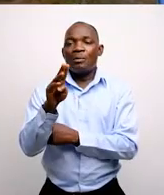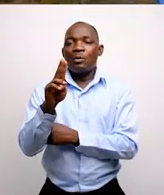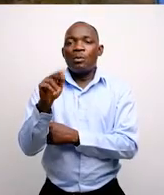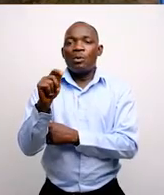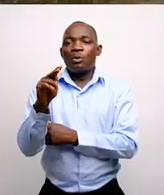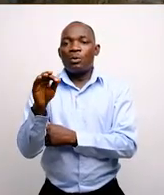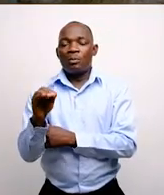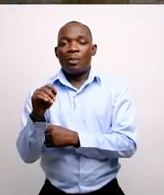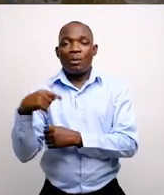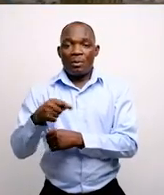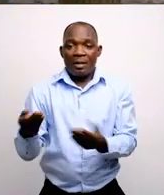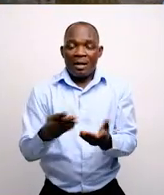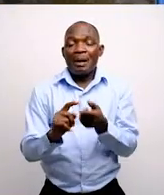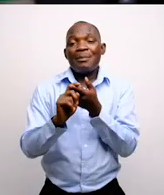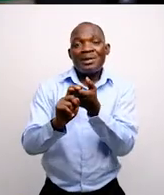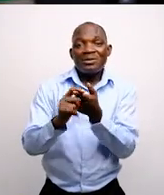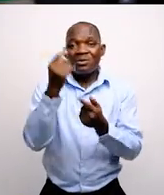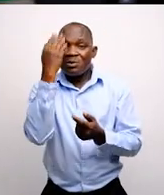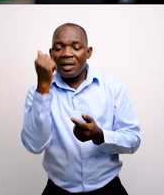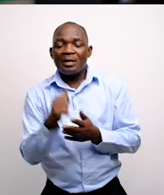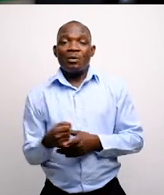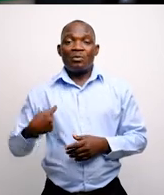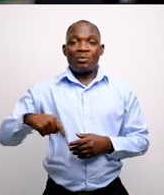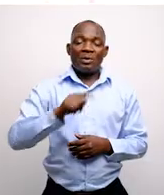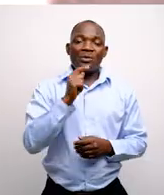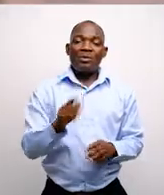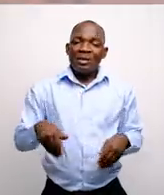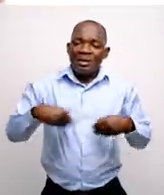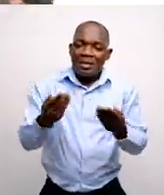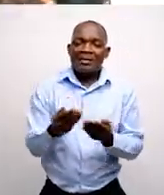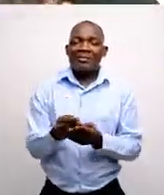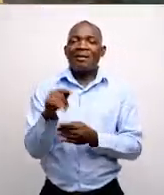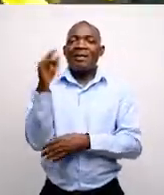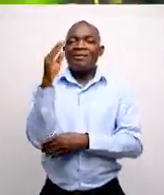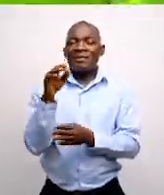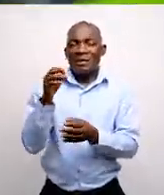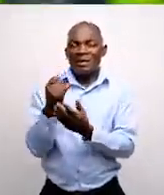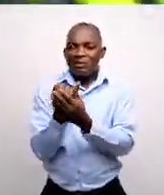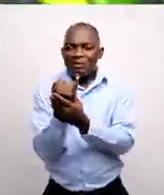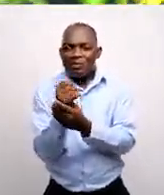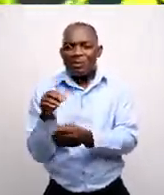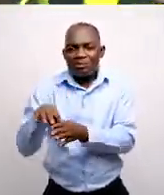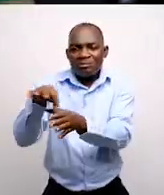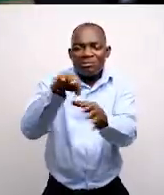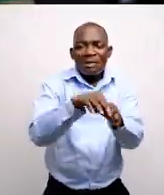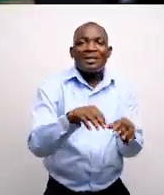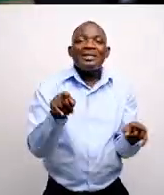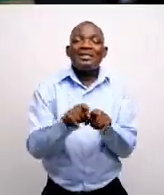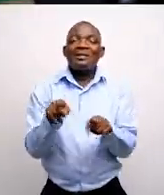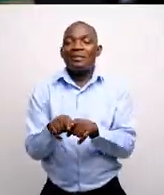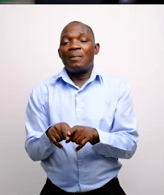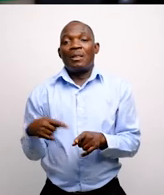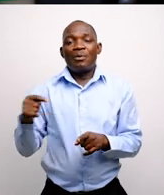in Bokrom. We are in this partnership because we provide seedlings of high medicinal value